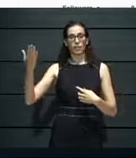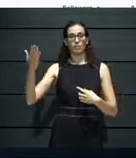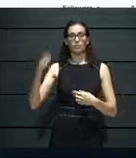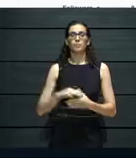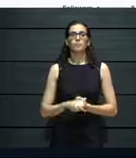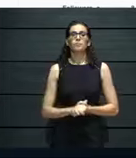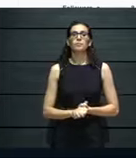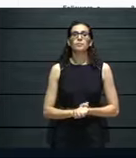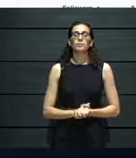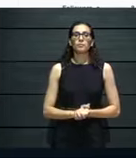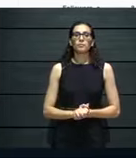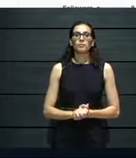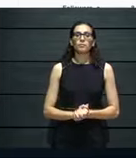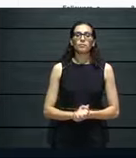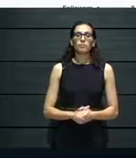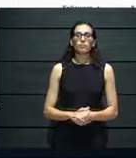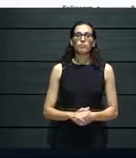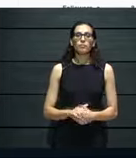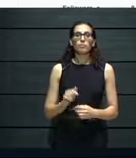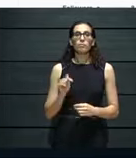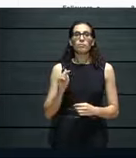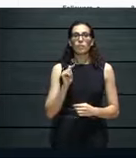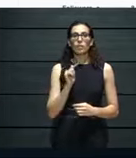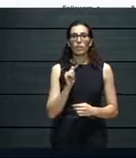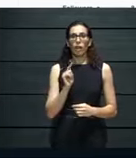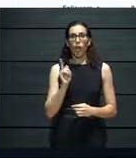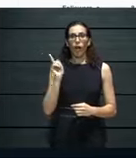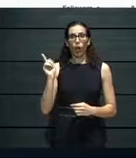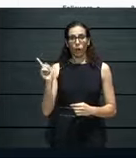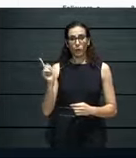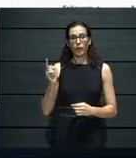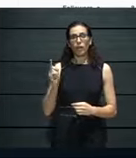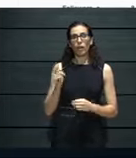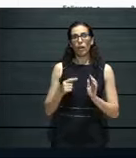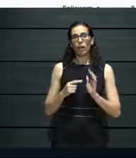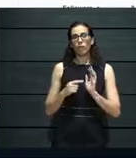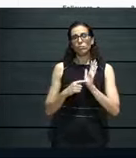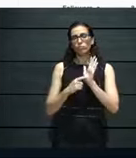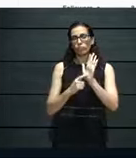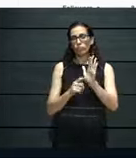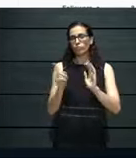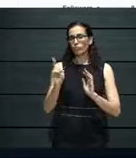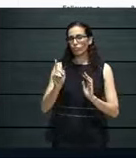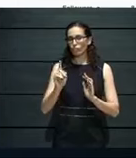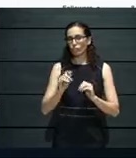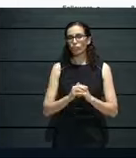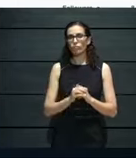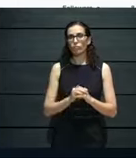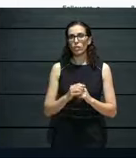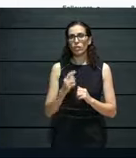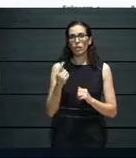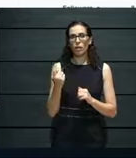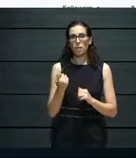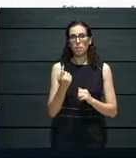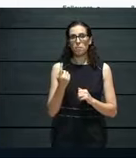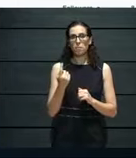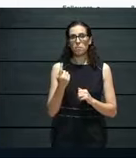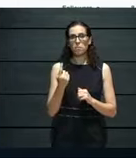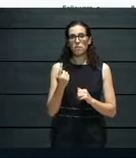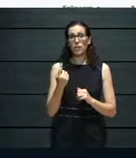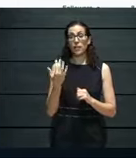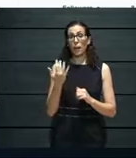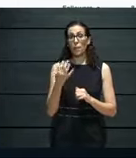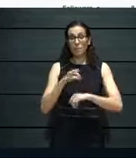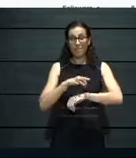Um, this, here we have, um, an, an analysis of, um, the minutes viewed, um,